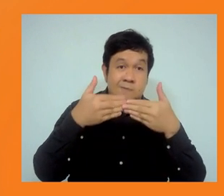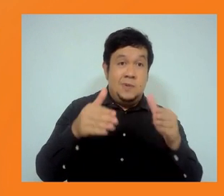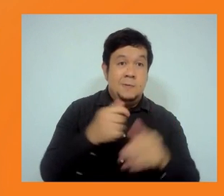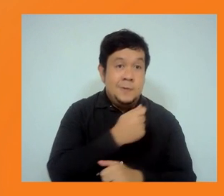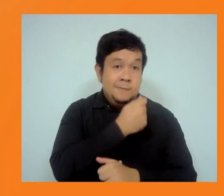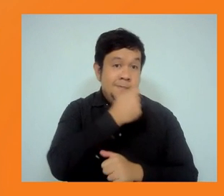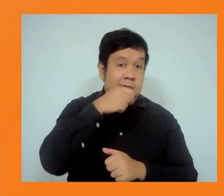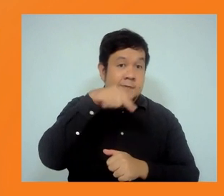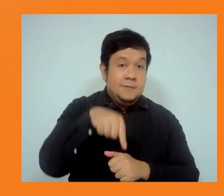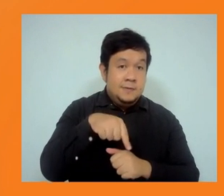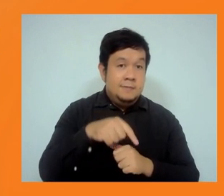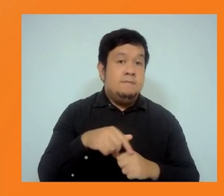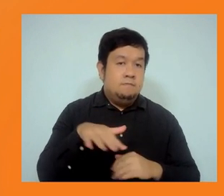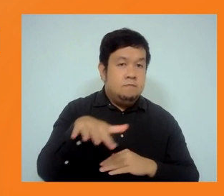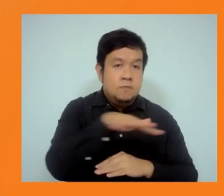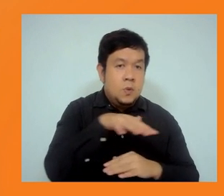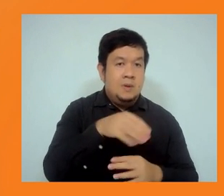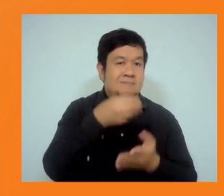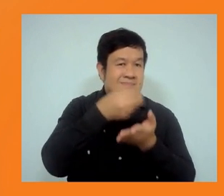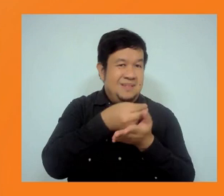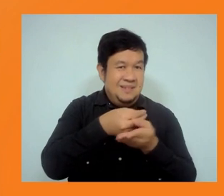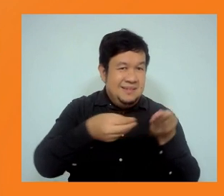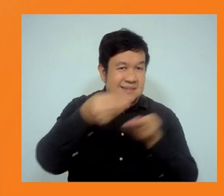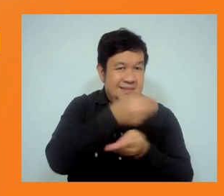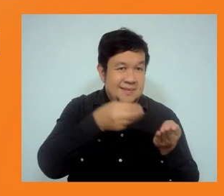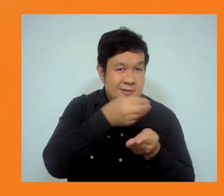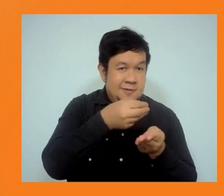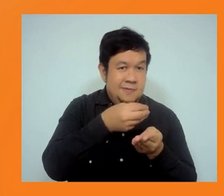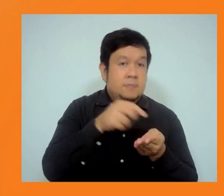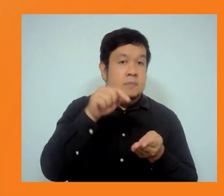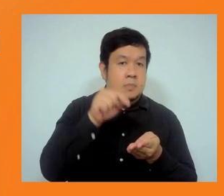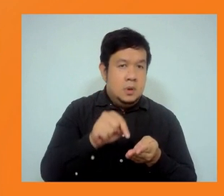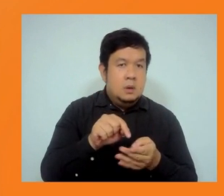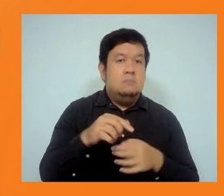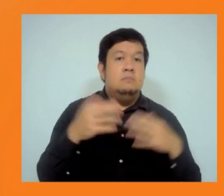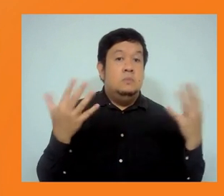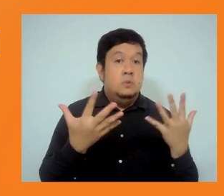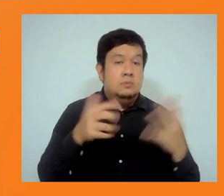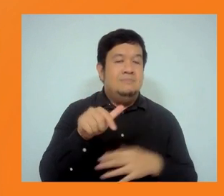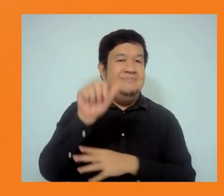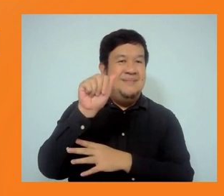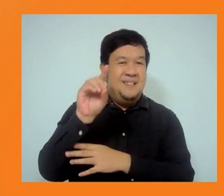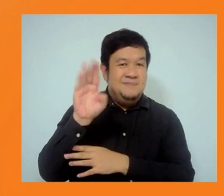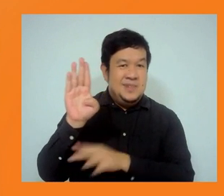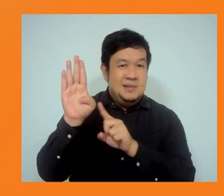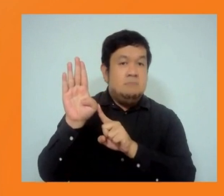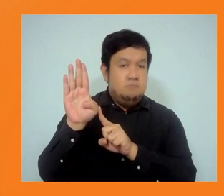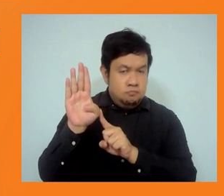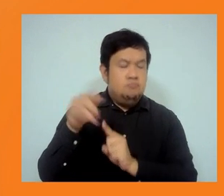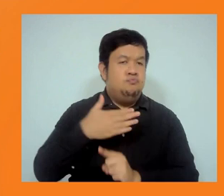of financing modalities and instruments that the ADB provides. So there's quite a lot that we need to consider in this framework.